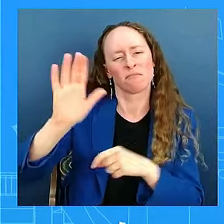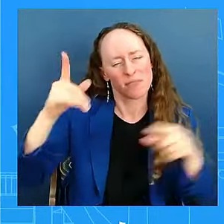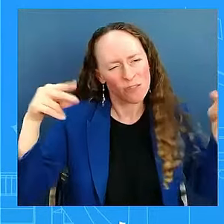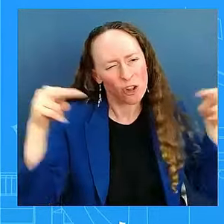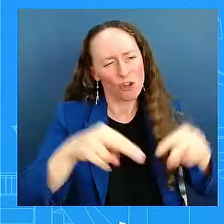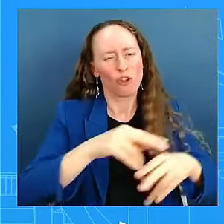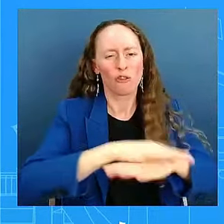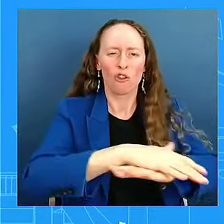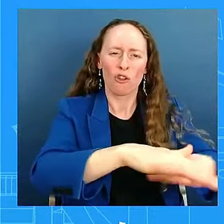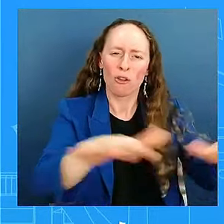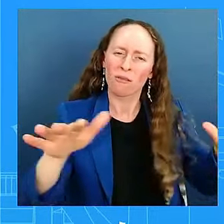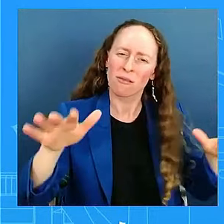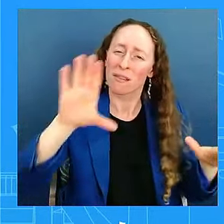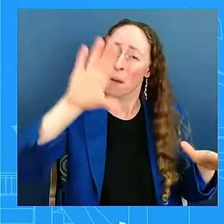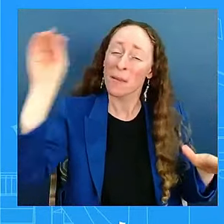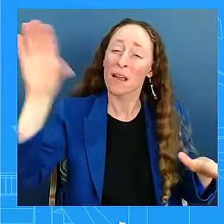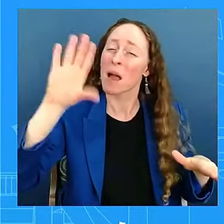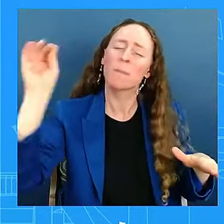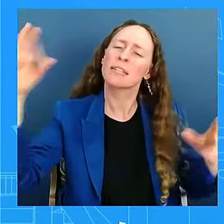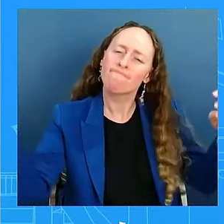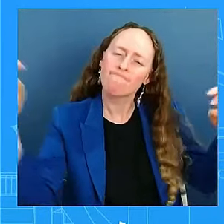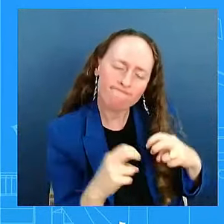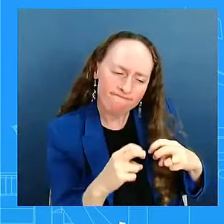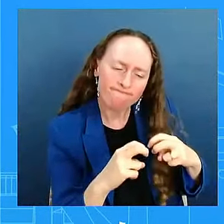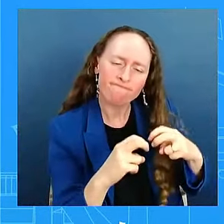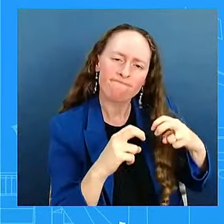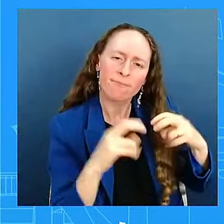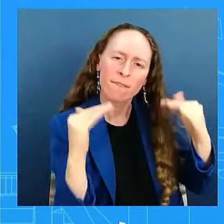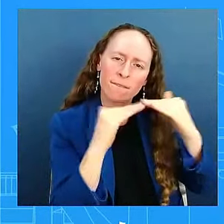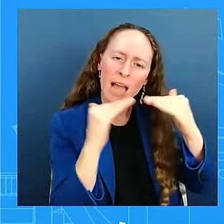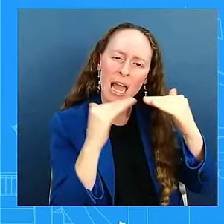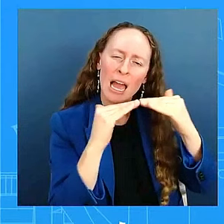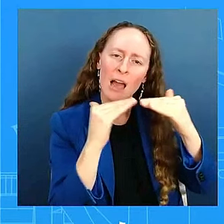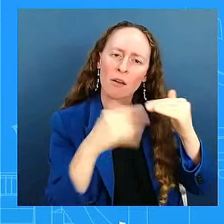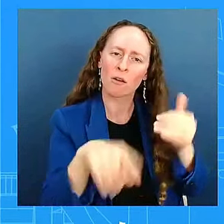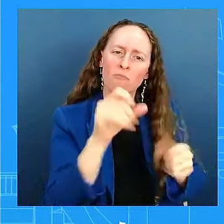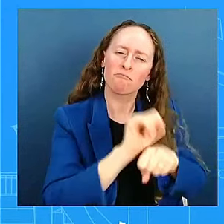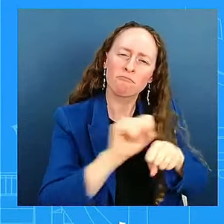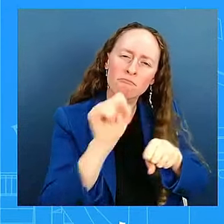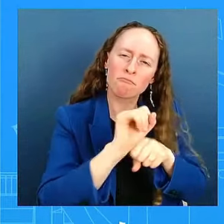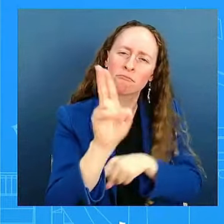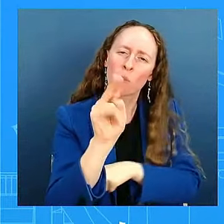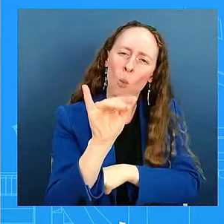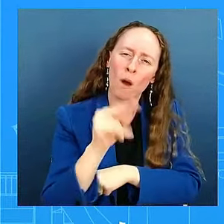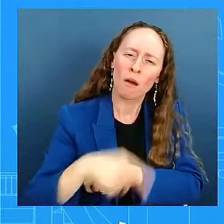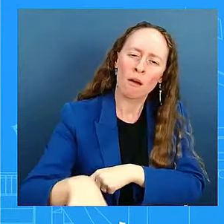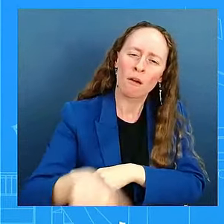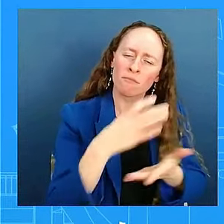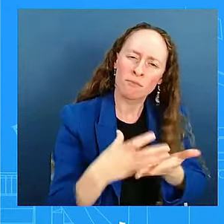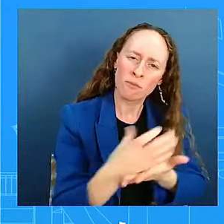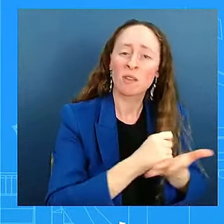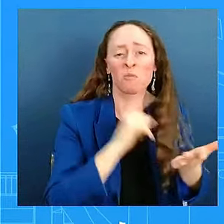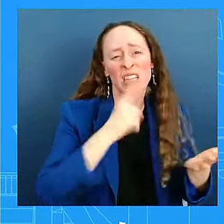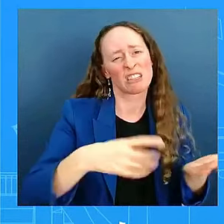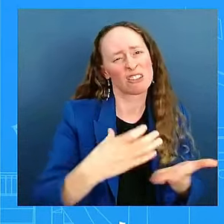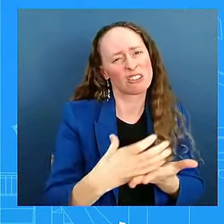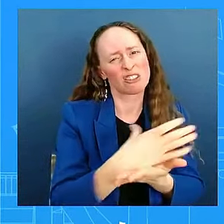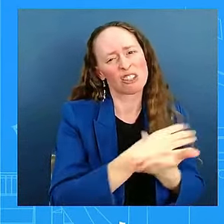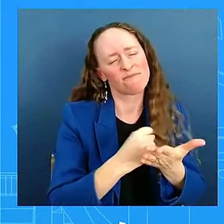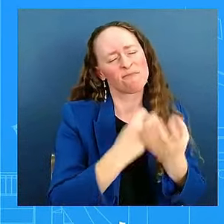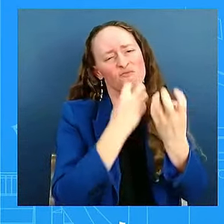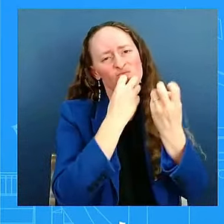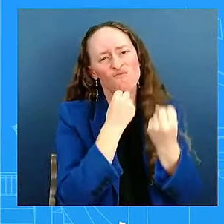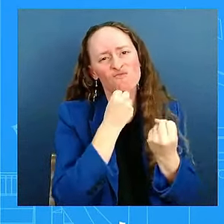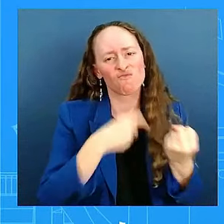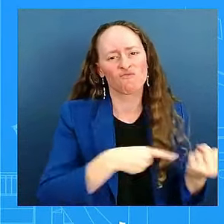contract with the longshoremen that reflects the substantial contribution they've been making to our economic